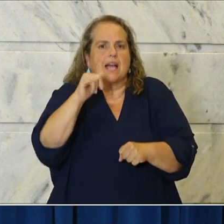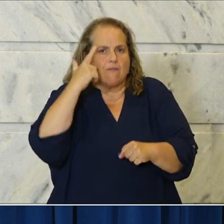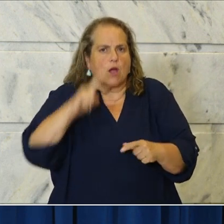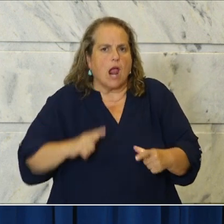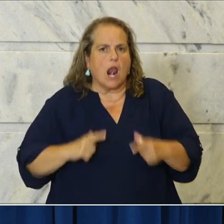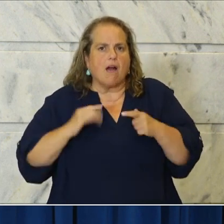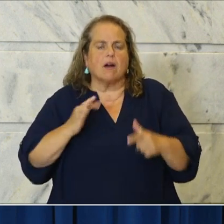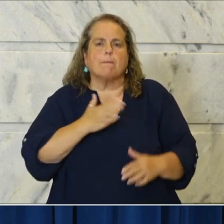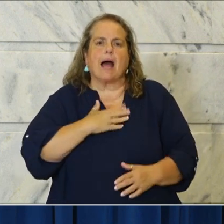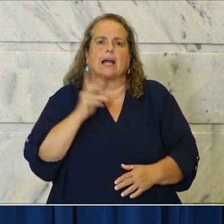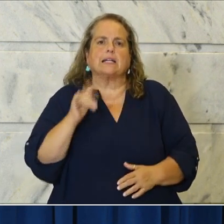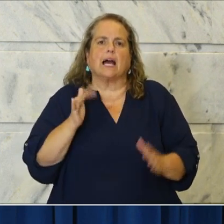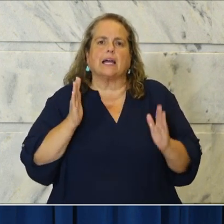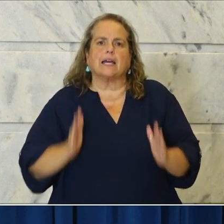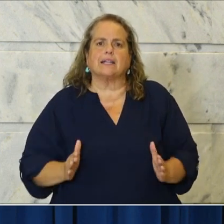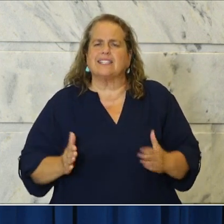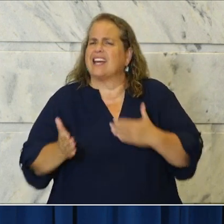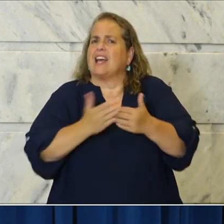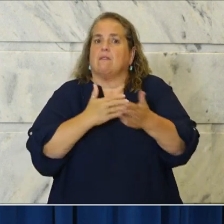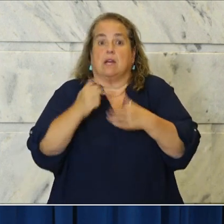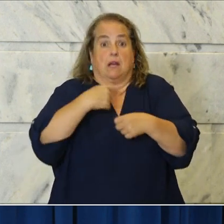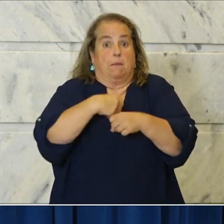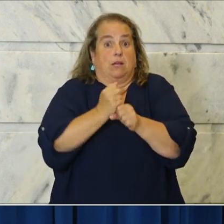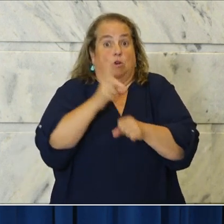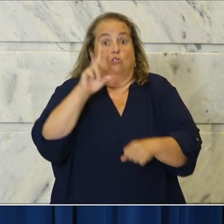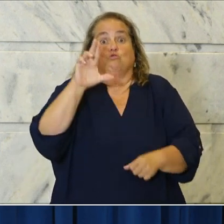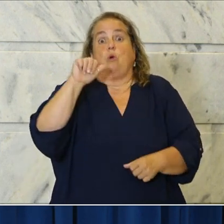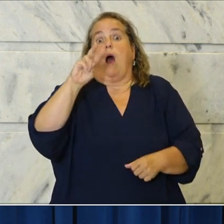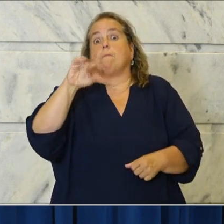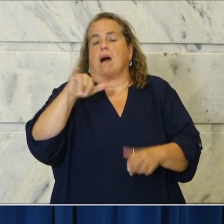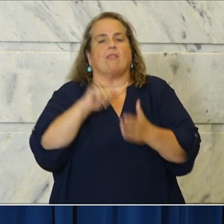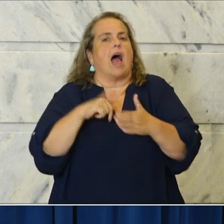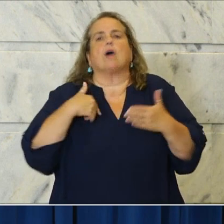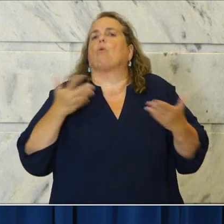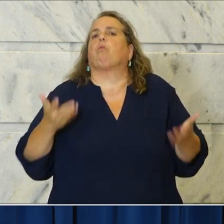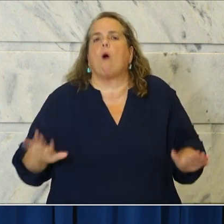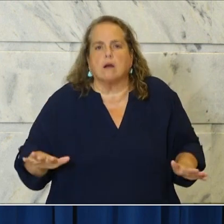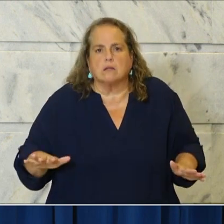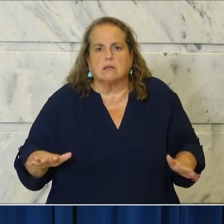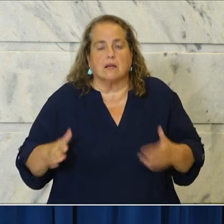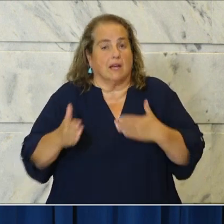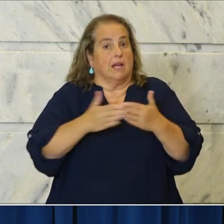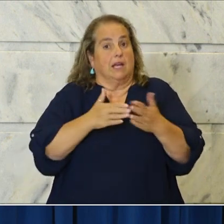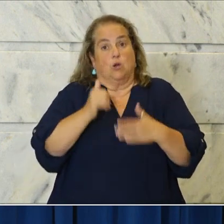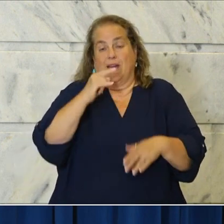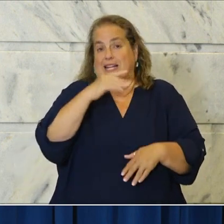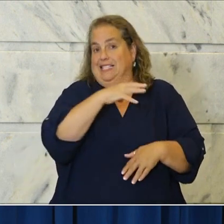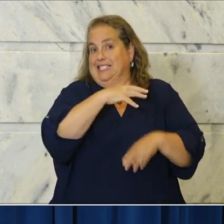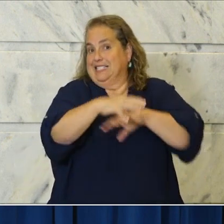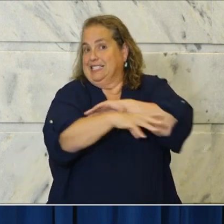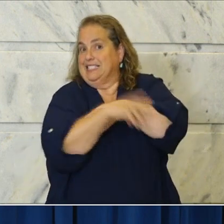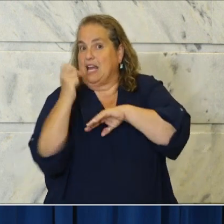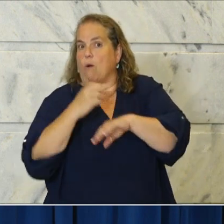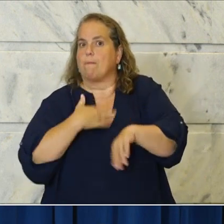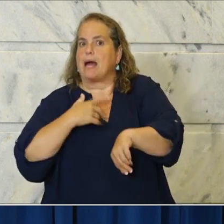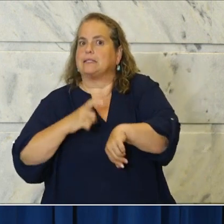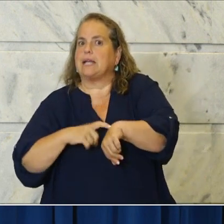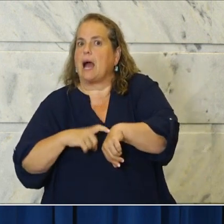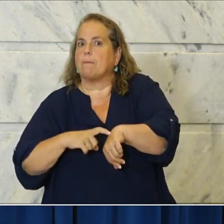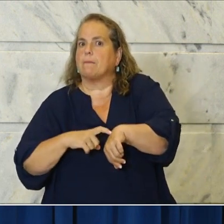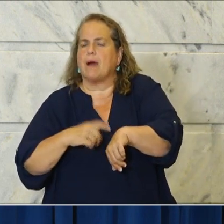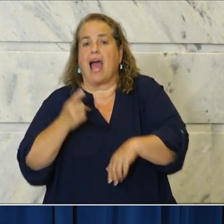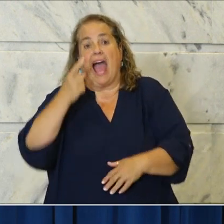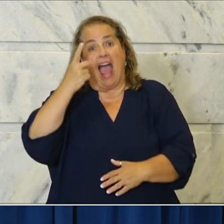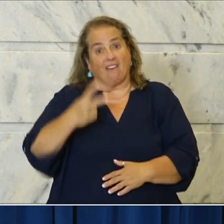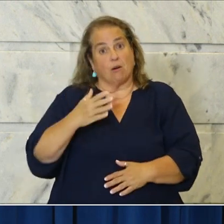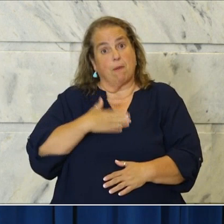drama that I don't want. Even if it takes away time and it does I had half my office out today